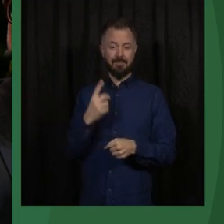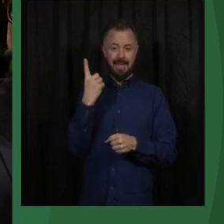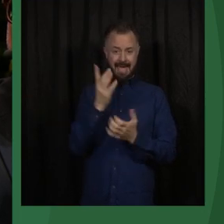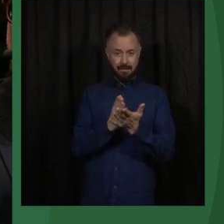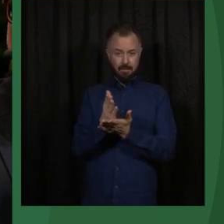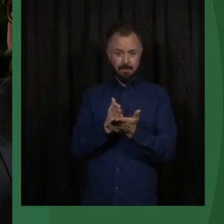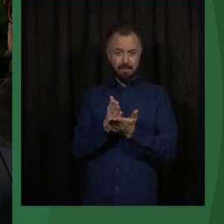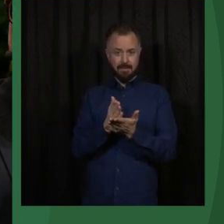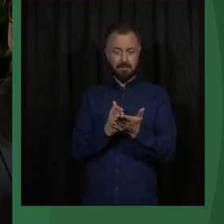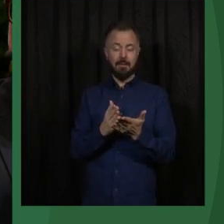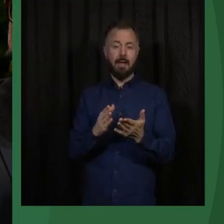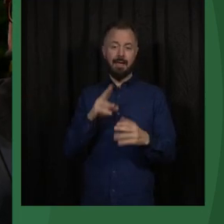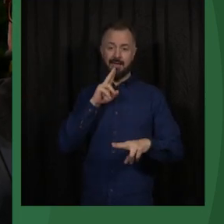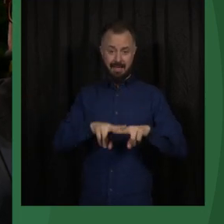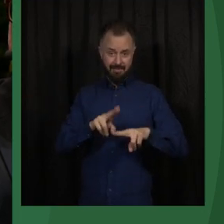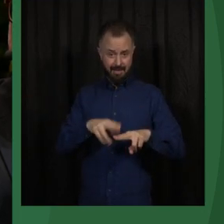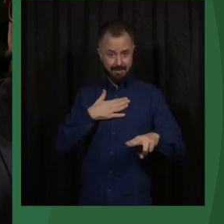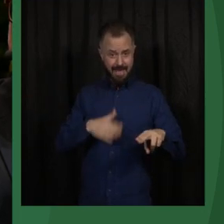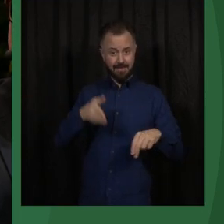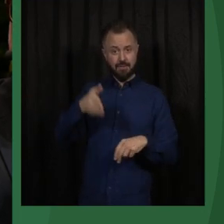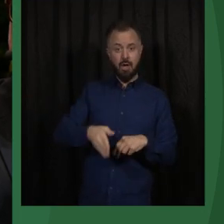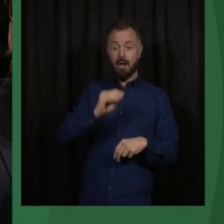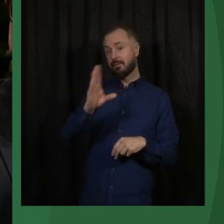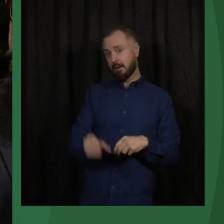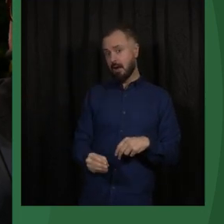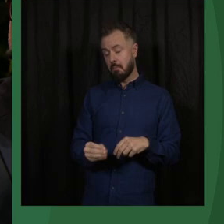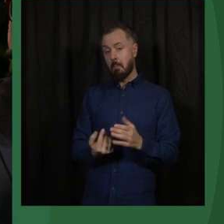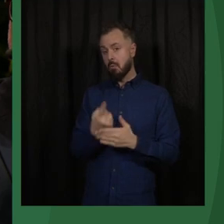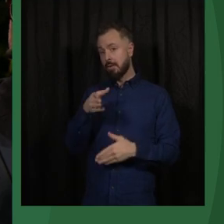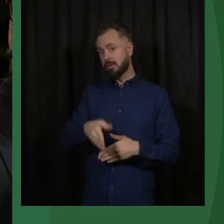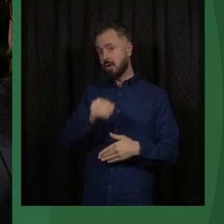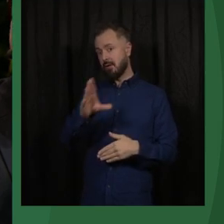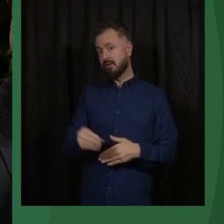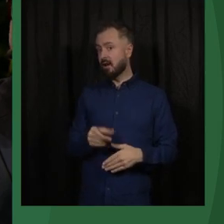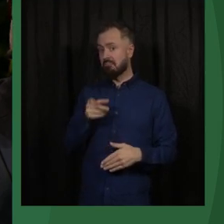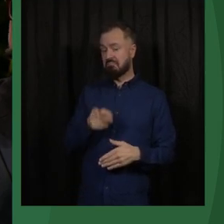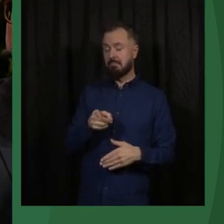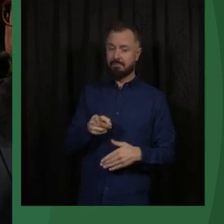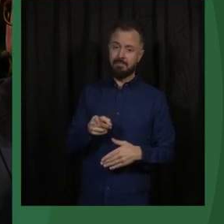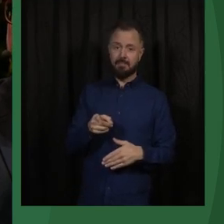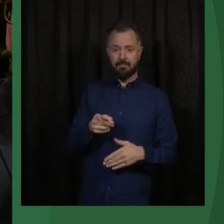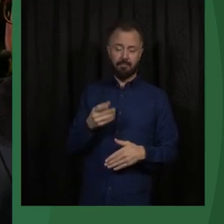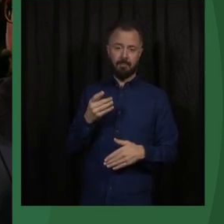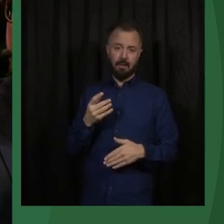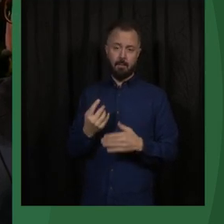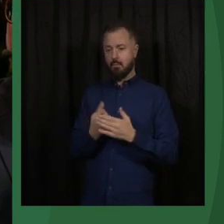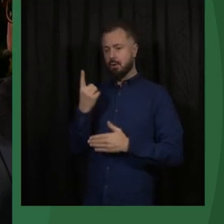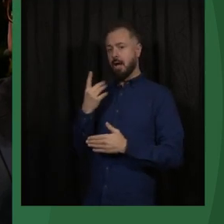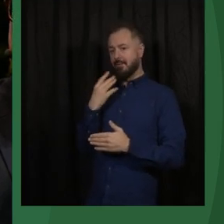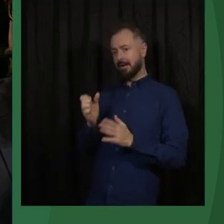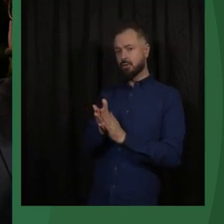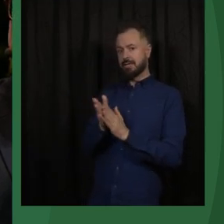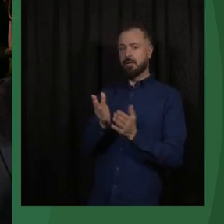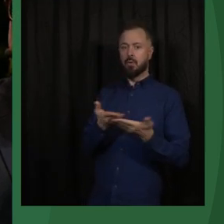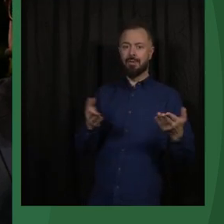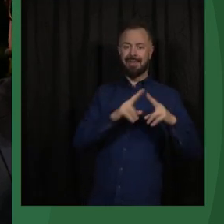mention is South Africa. It could be that South Africa would have been a success also without the international pressure